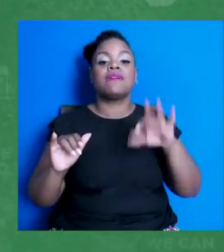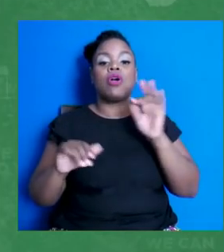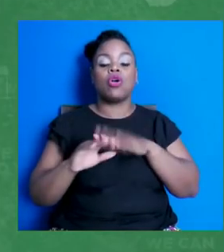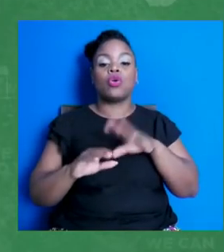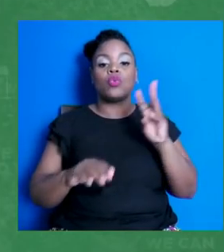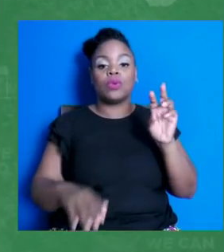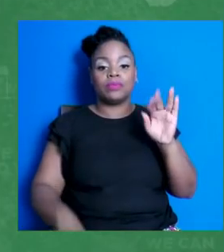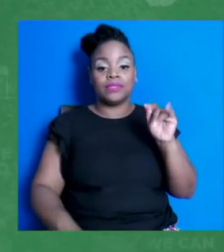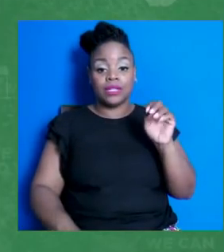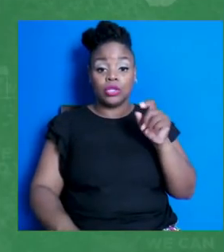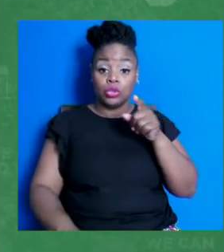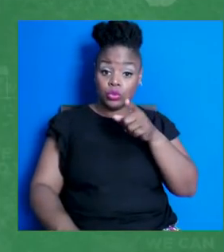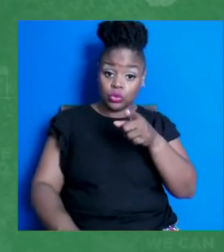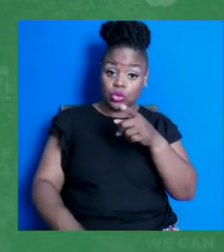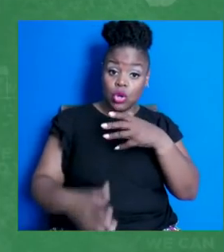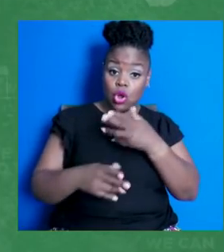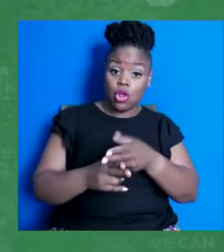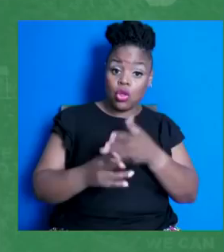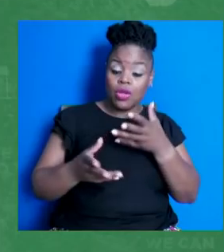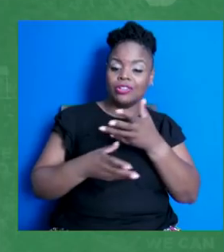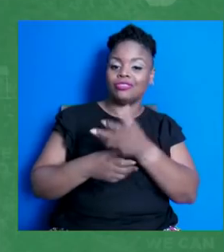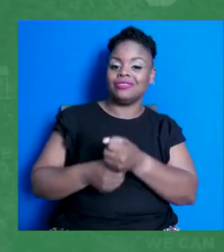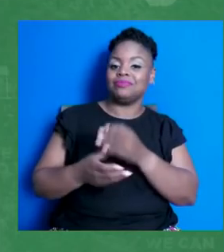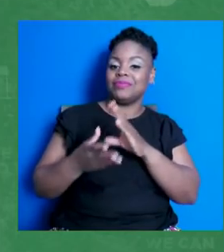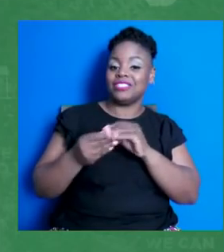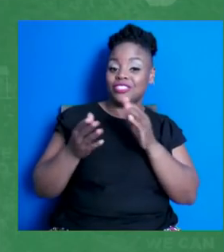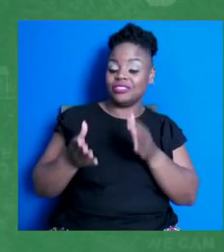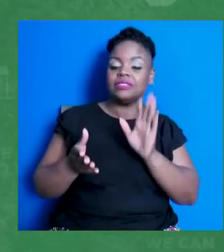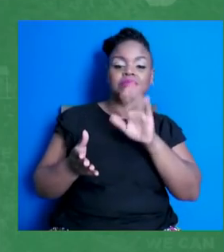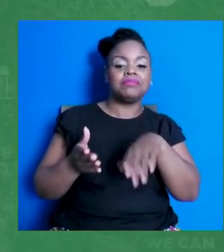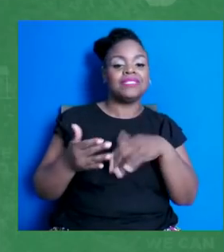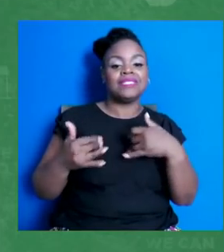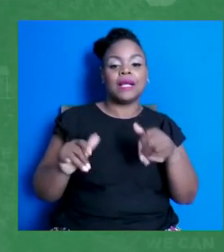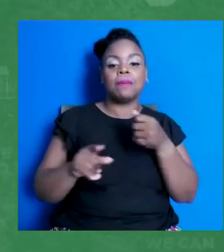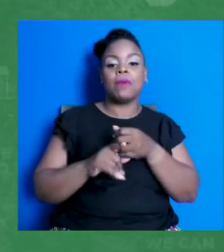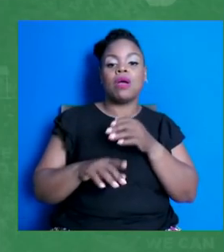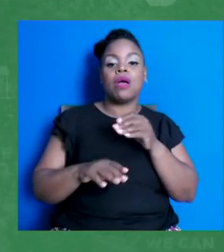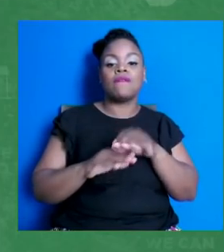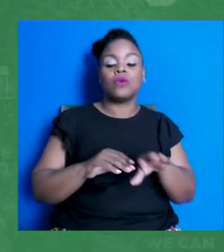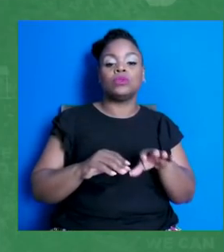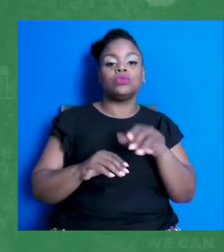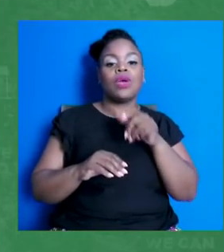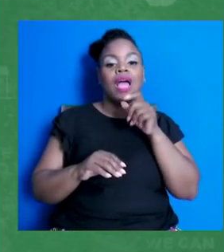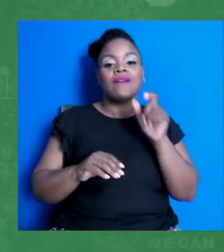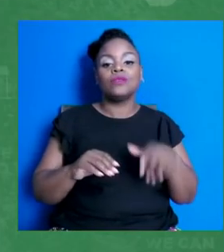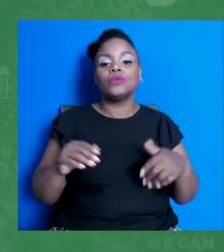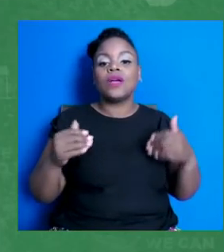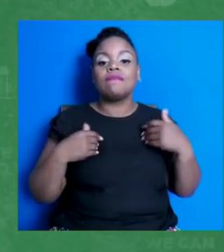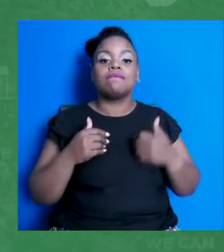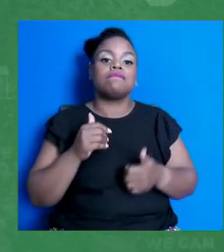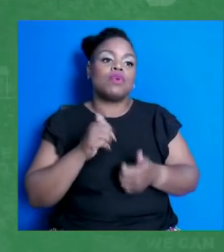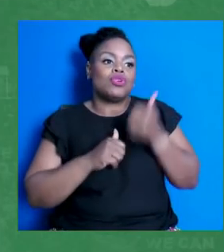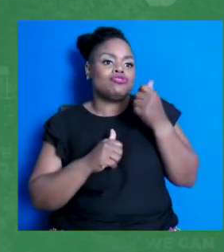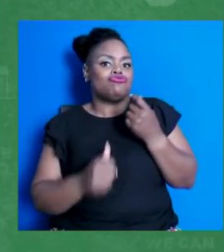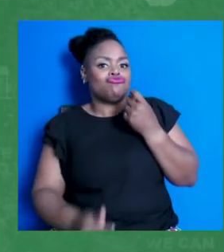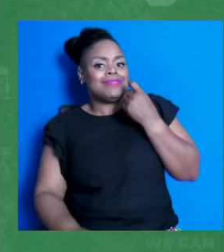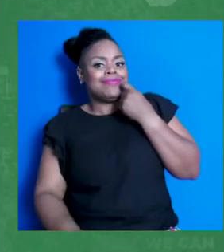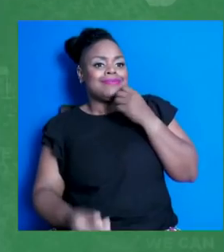a huge impact through the conversations. You don't have to have the latest stats and statistics. So next slide, please.